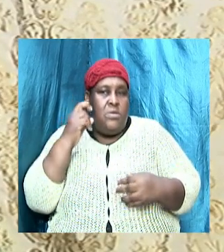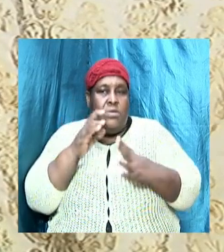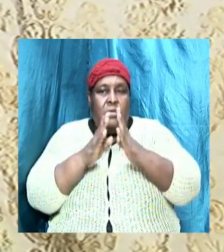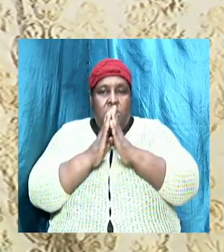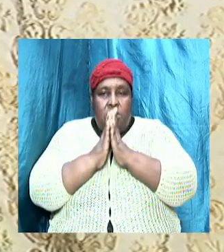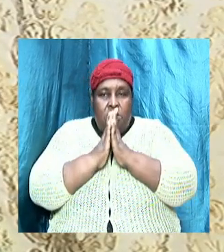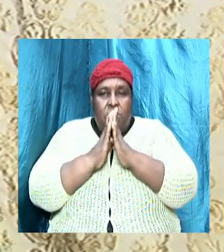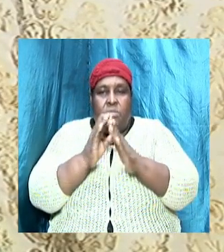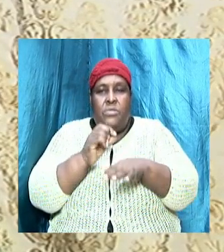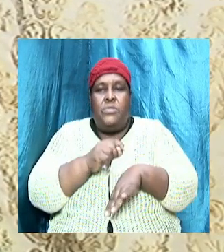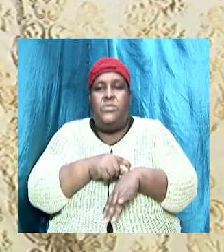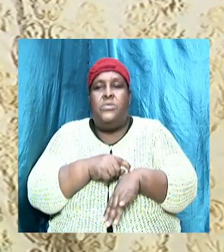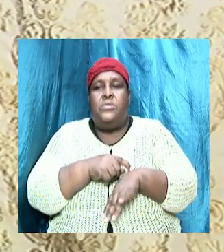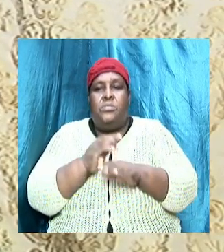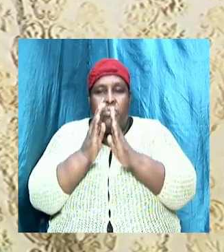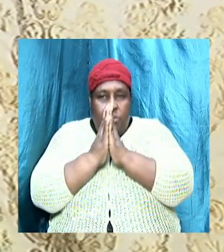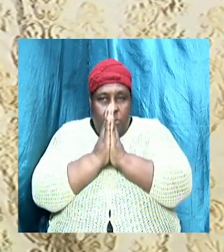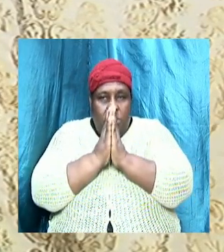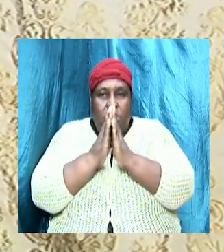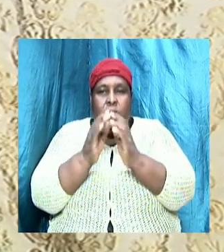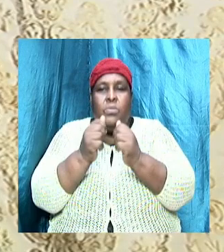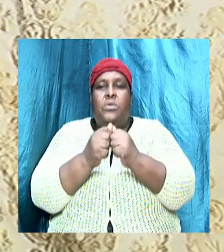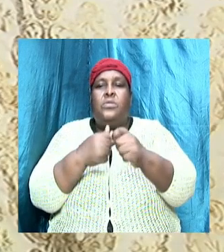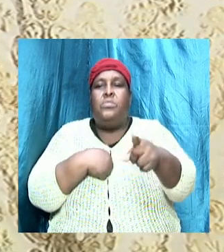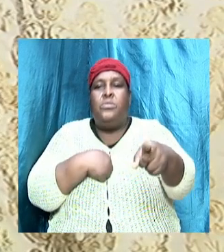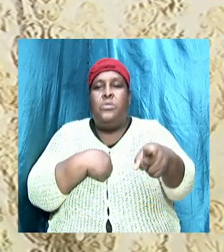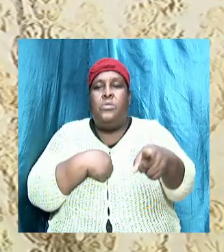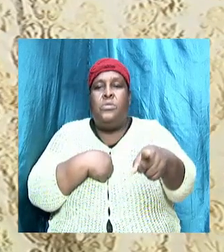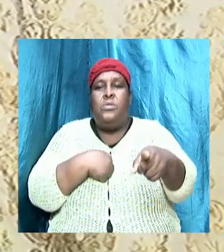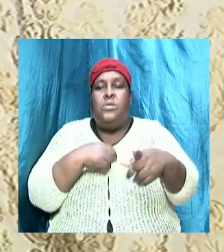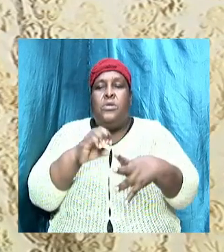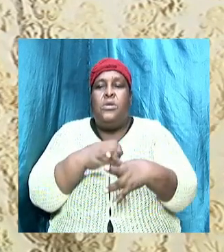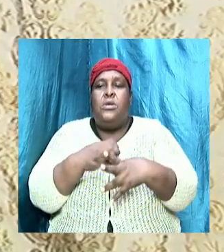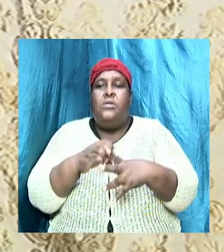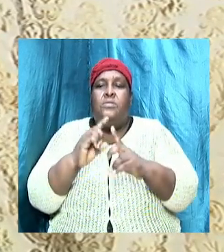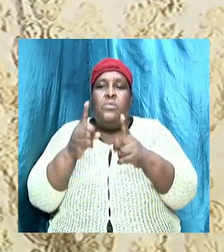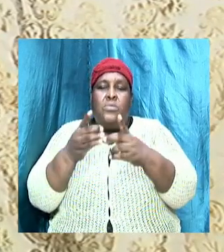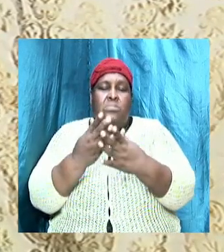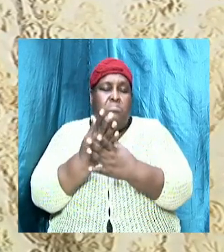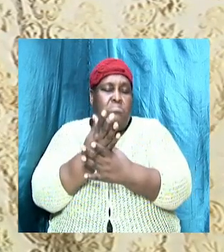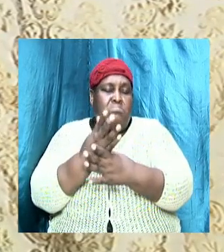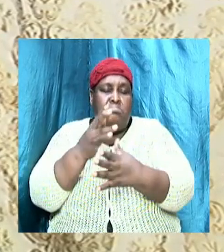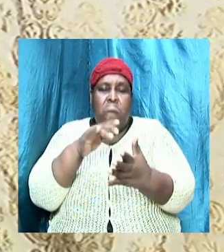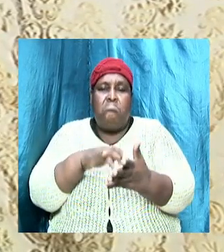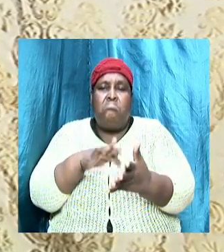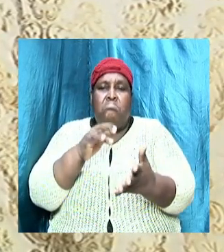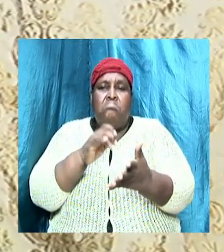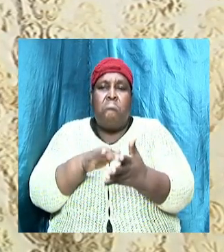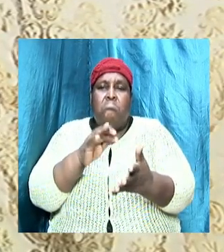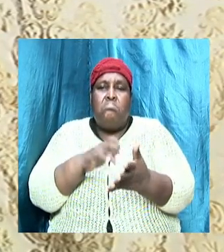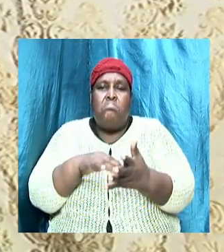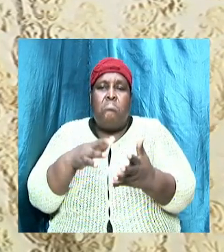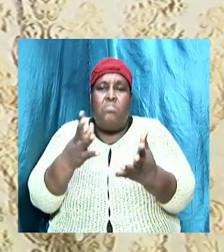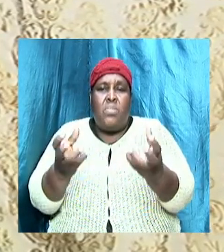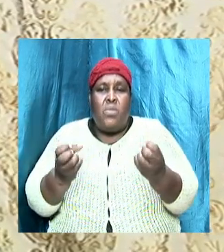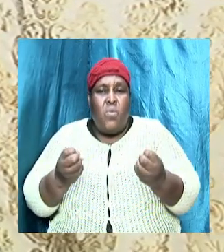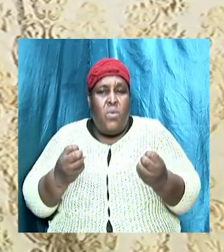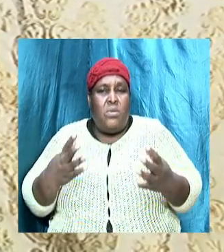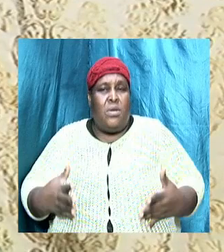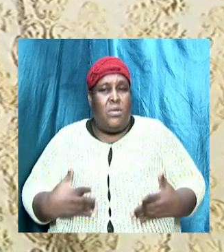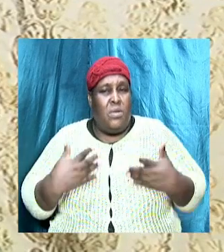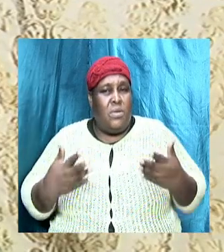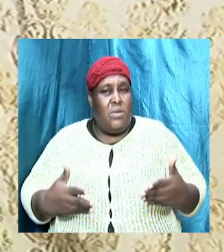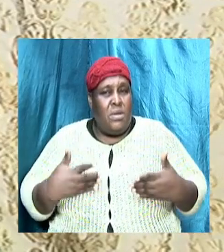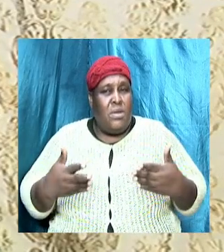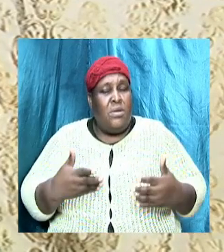your heads and just pray with me, you know, and even as we go through the study, I want to encourage, you know, those watching in and